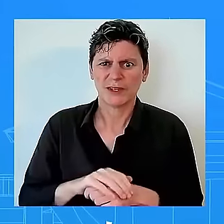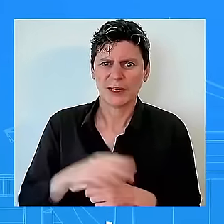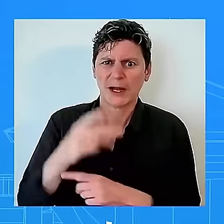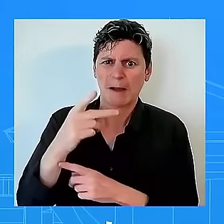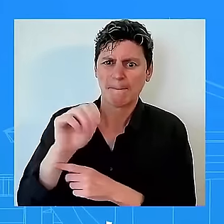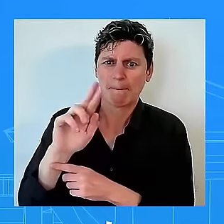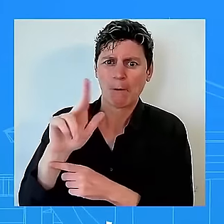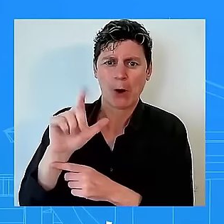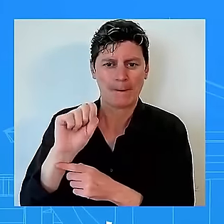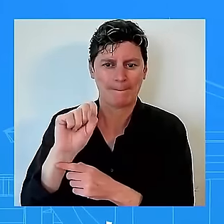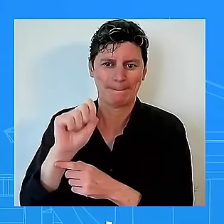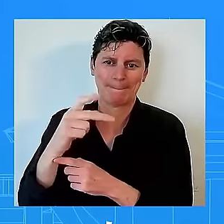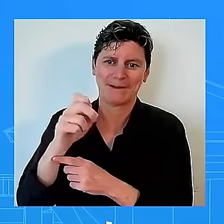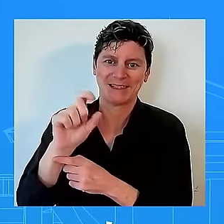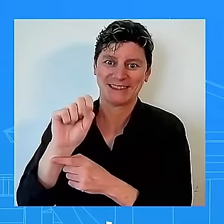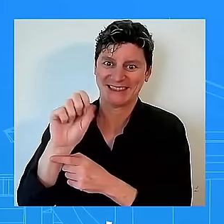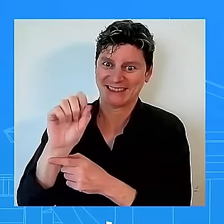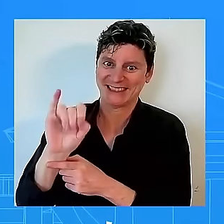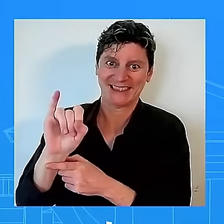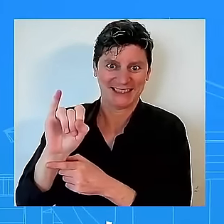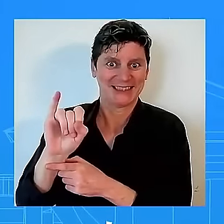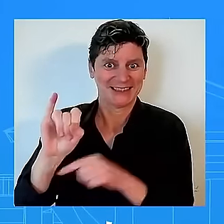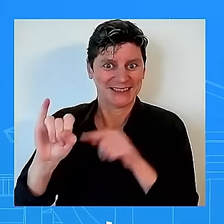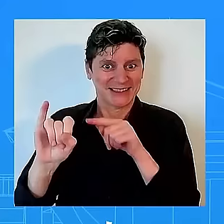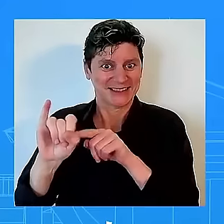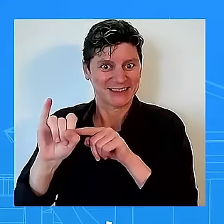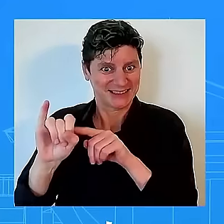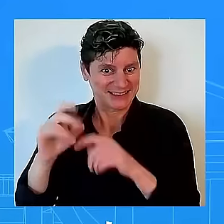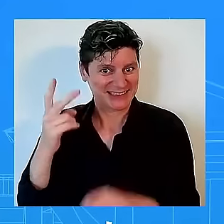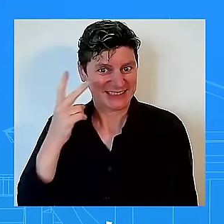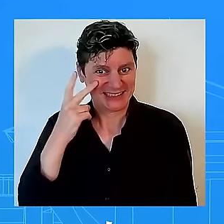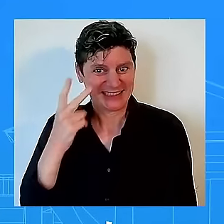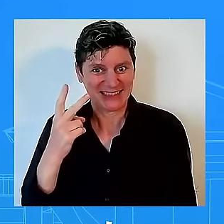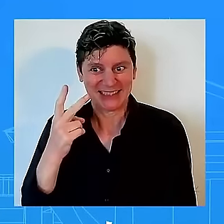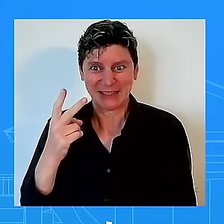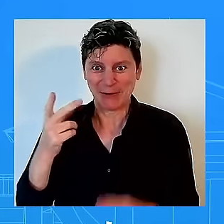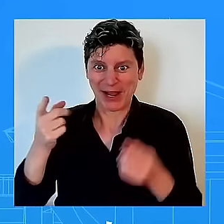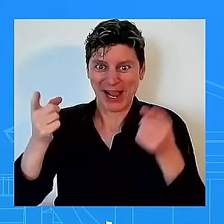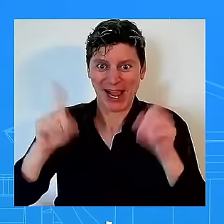over the weekend and we gotta tone it down we do